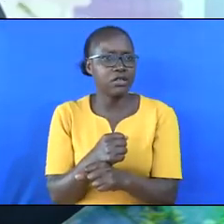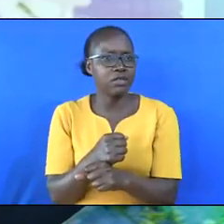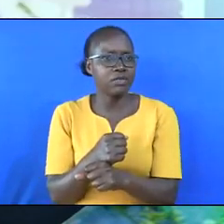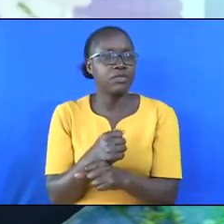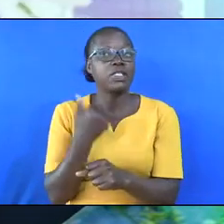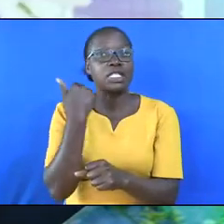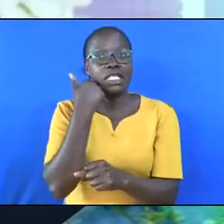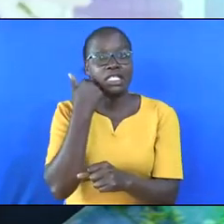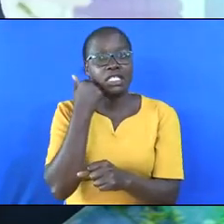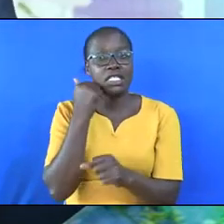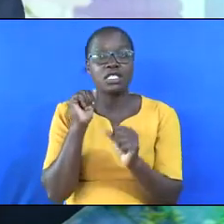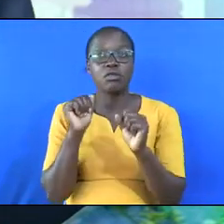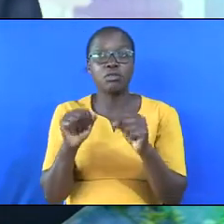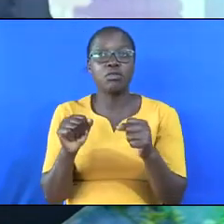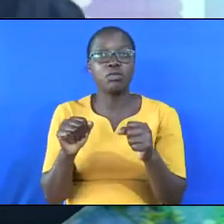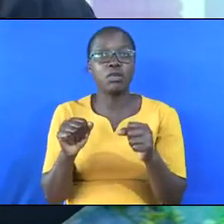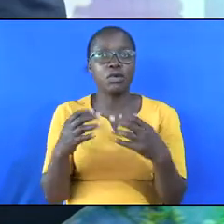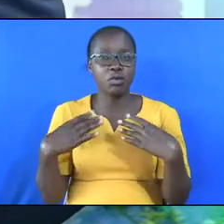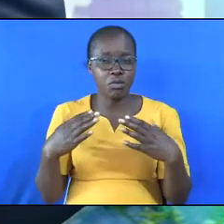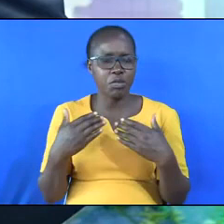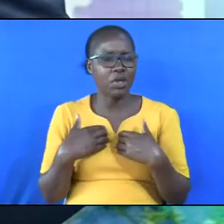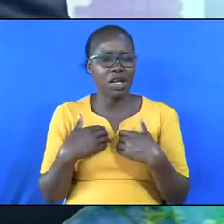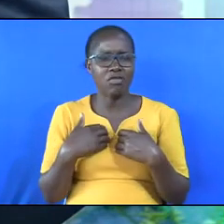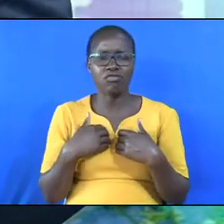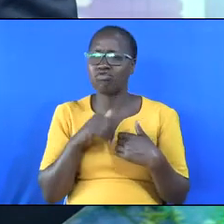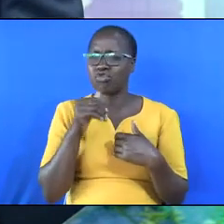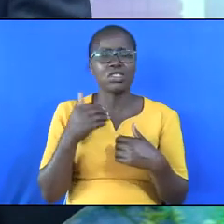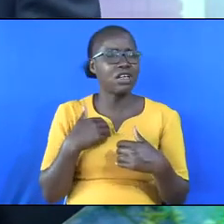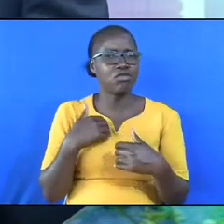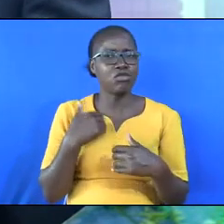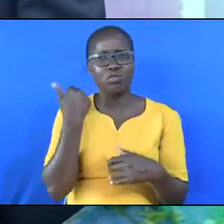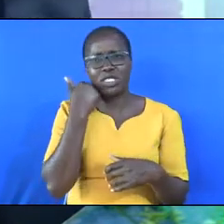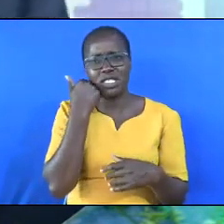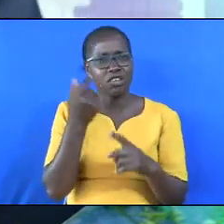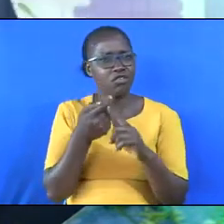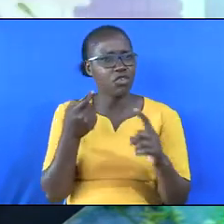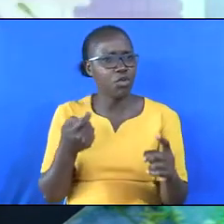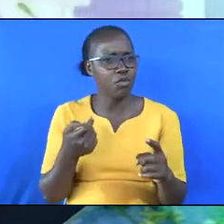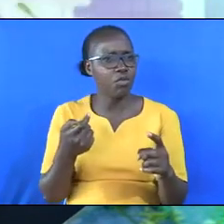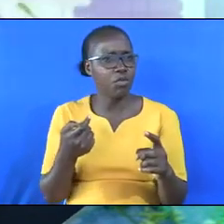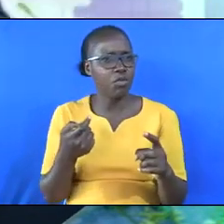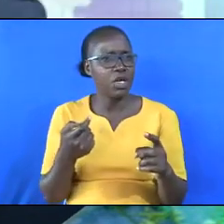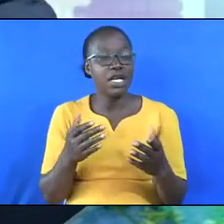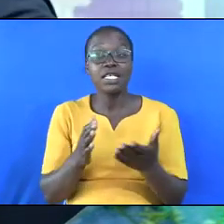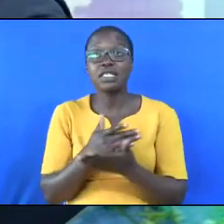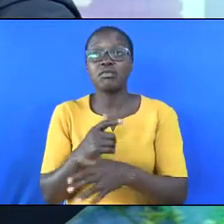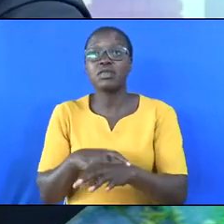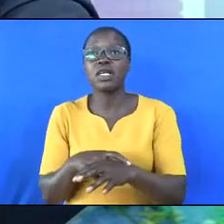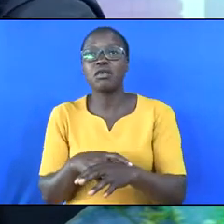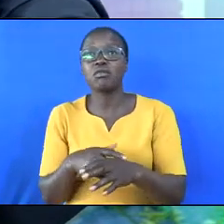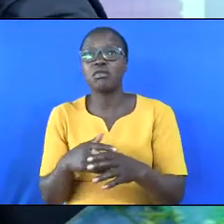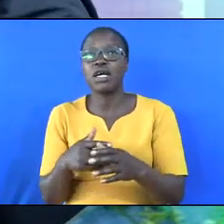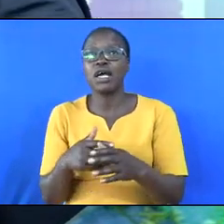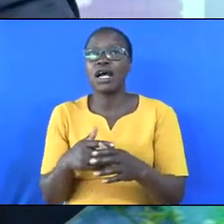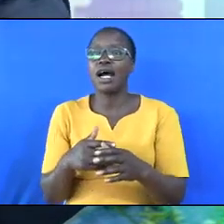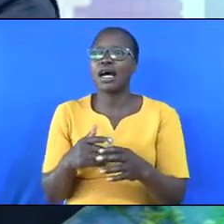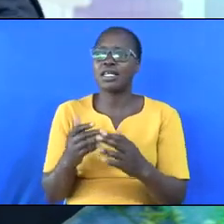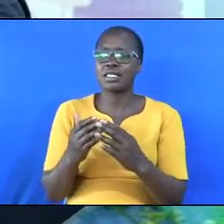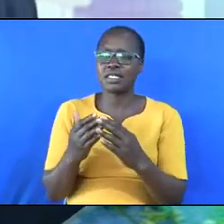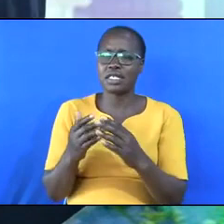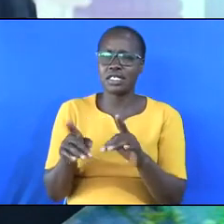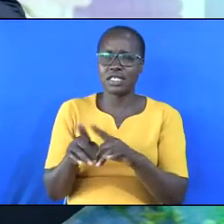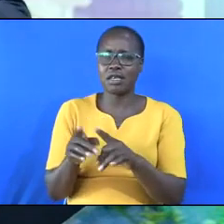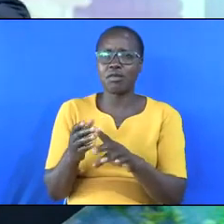They are diseases that people do not need to suffer from. There's never been a time than ever before when